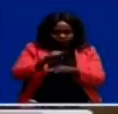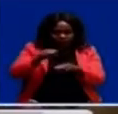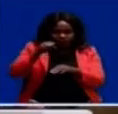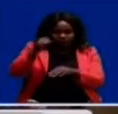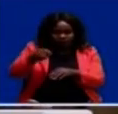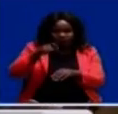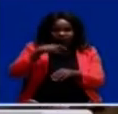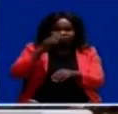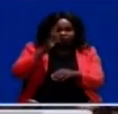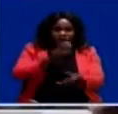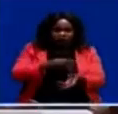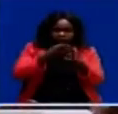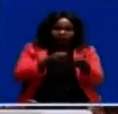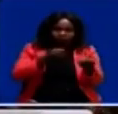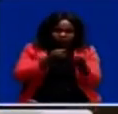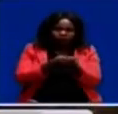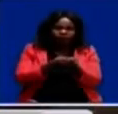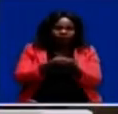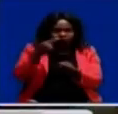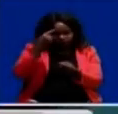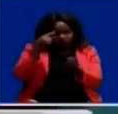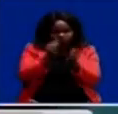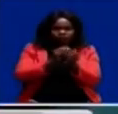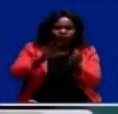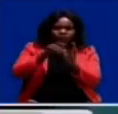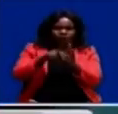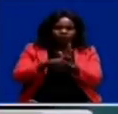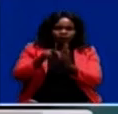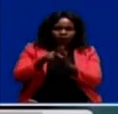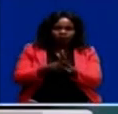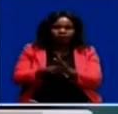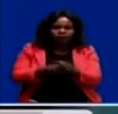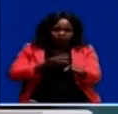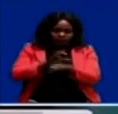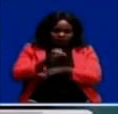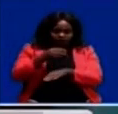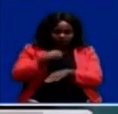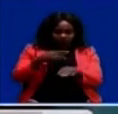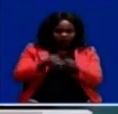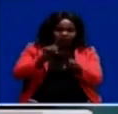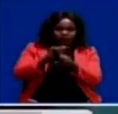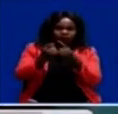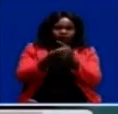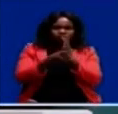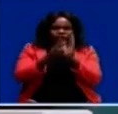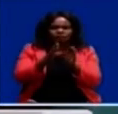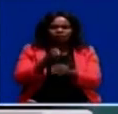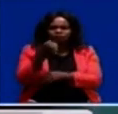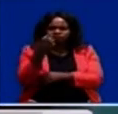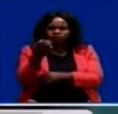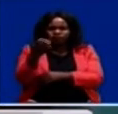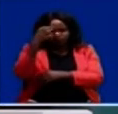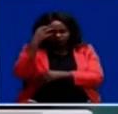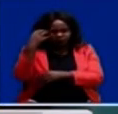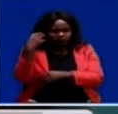remain committed in supporting government and its policies. It forces me, as a traditional leader, to knock on the door of the president